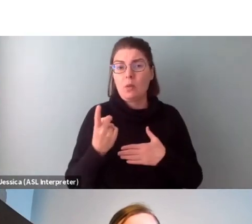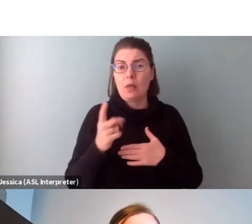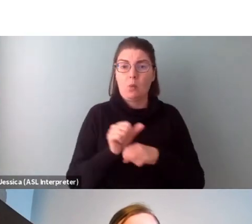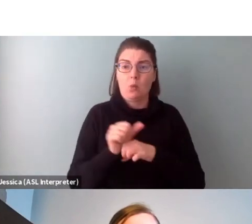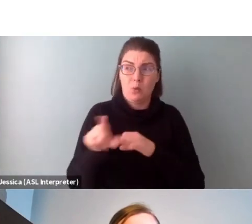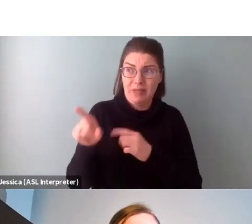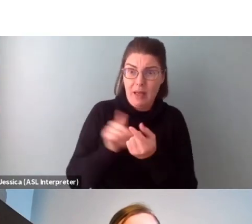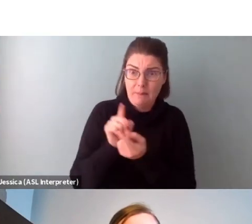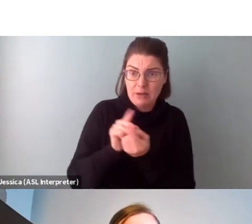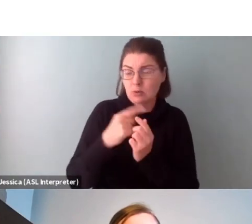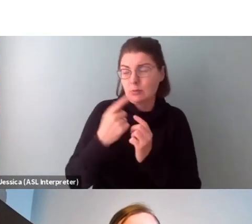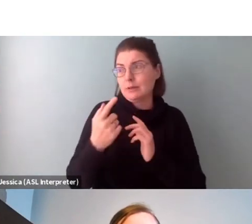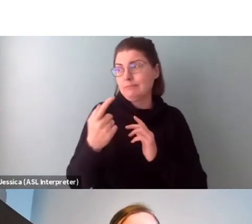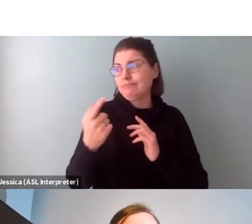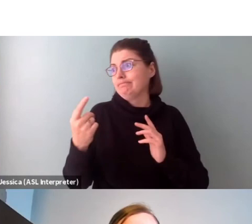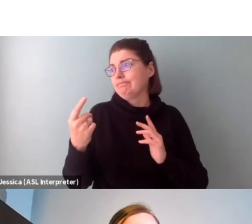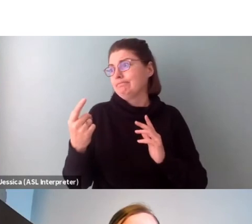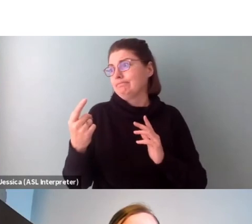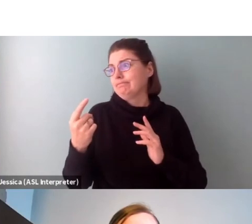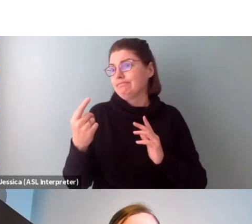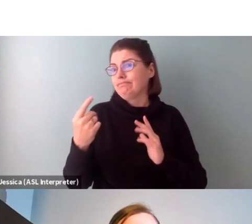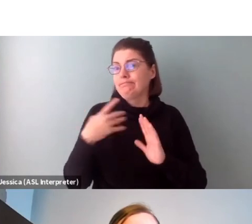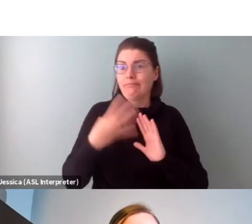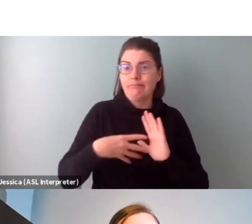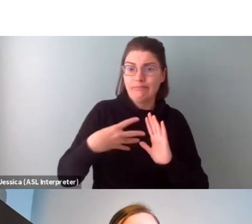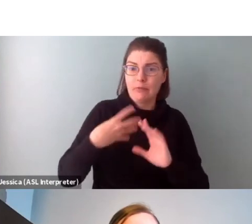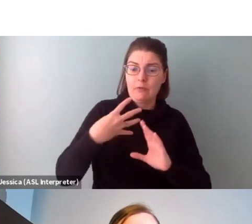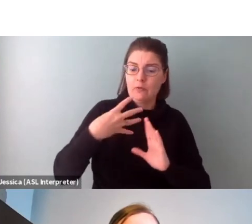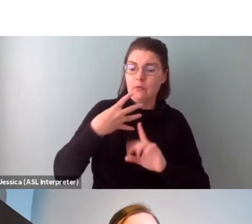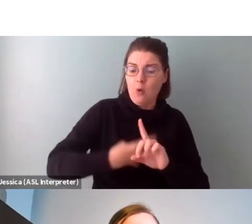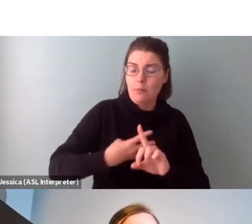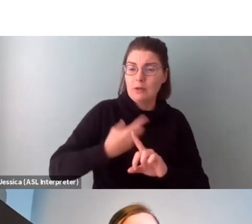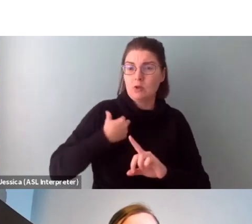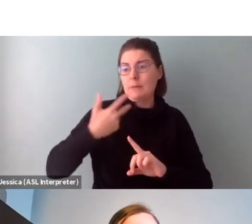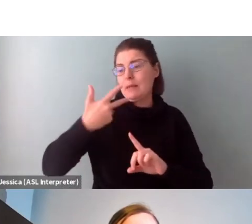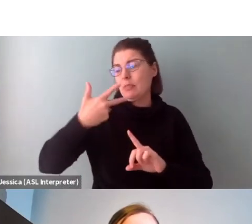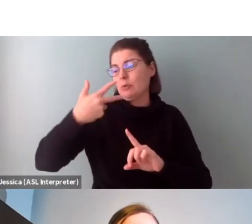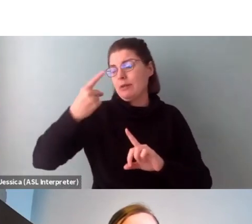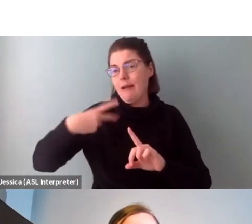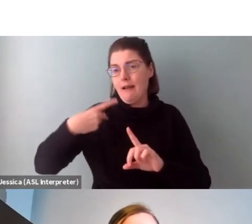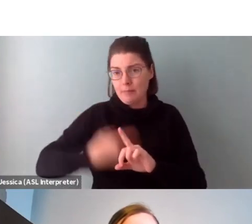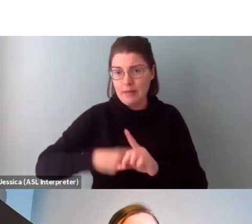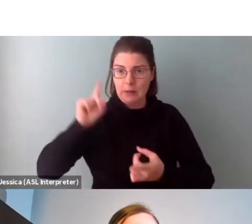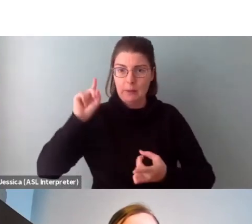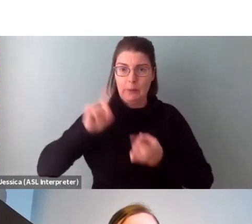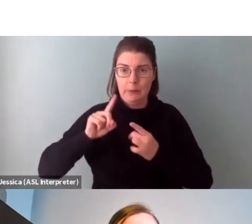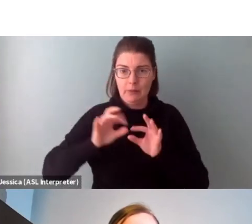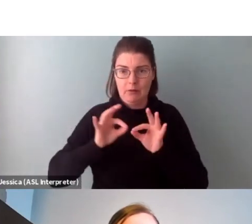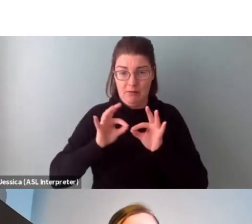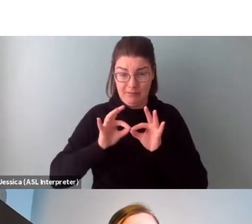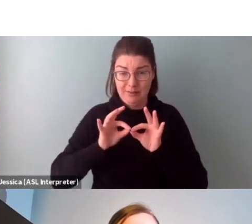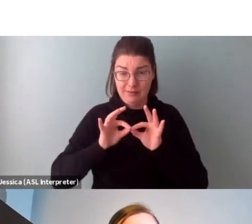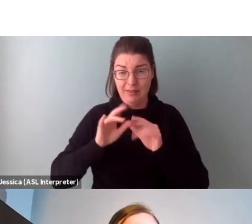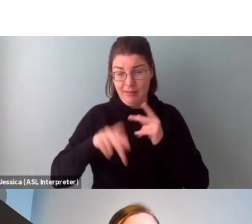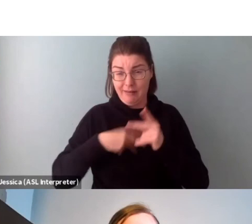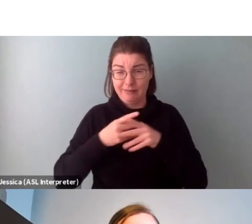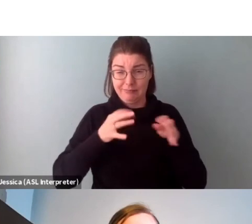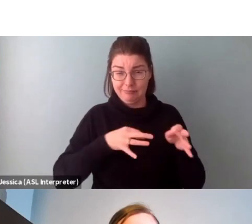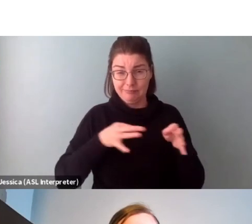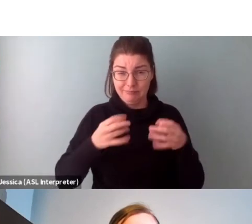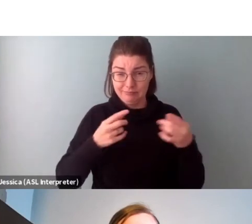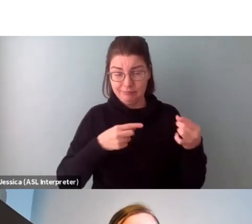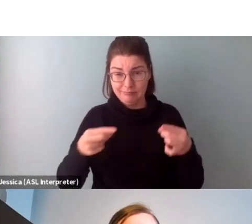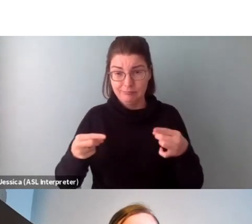work with a mentor for instead of four months for three and a half months. So that it's, you know, that's when you start to make those kinds of decisions,